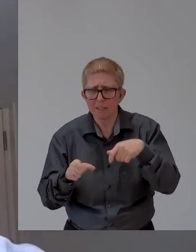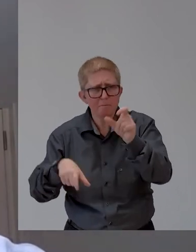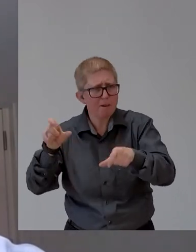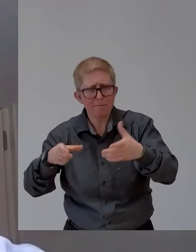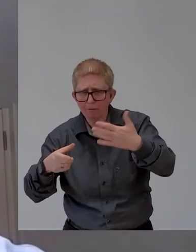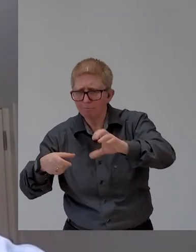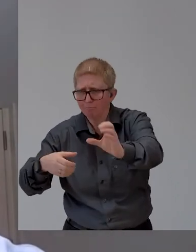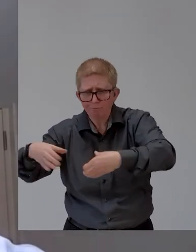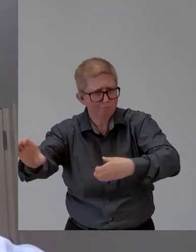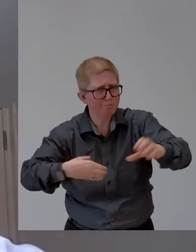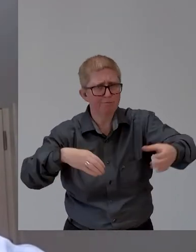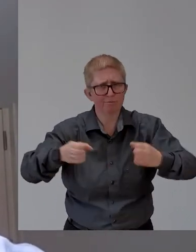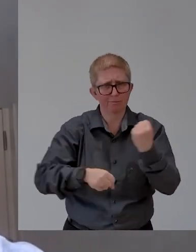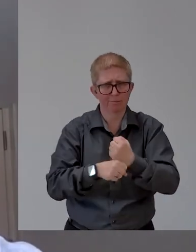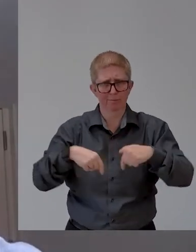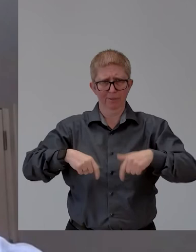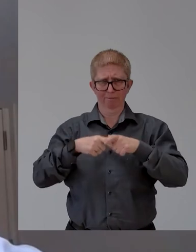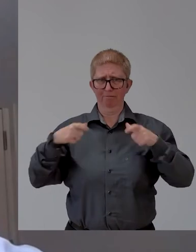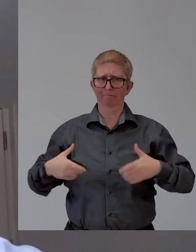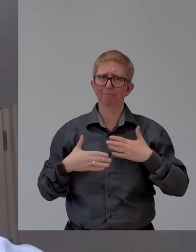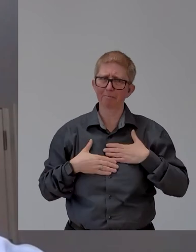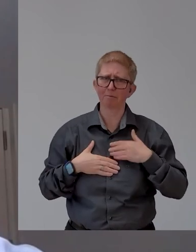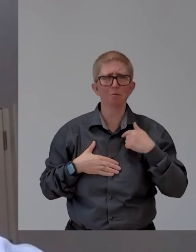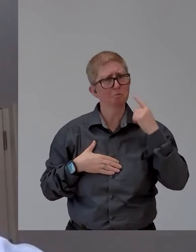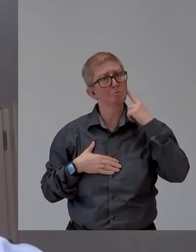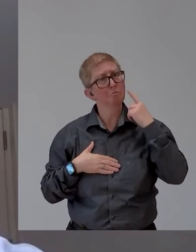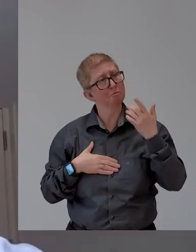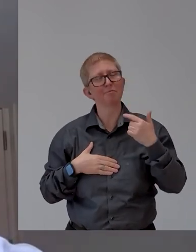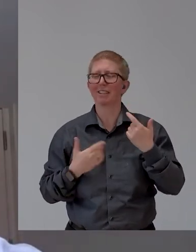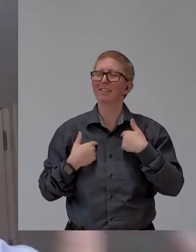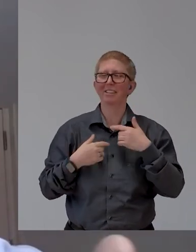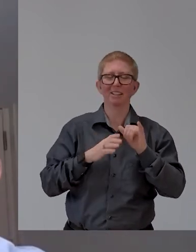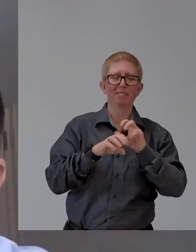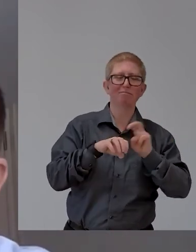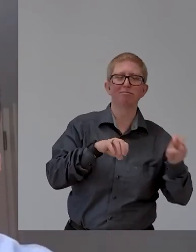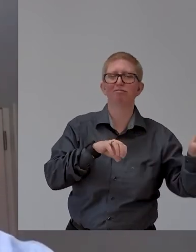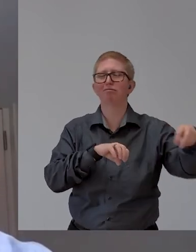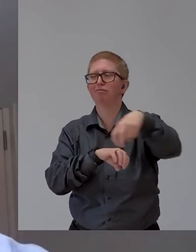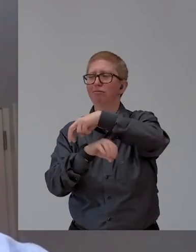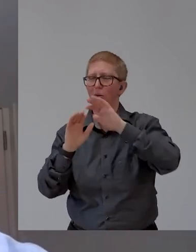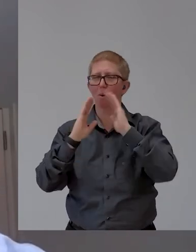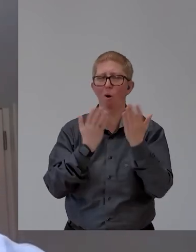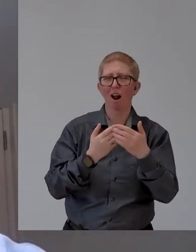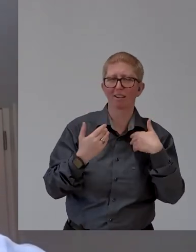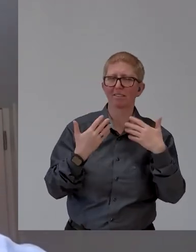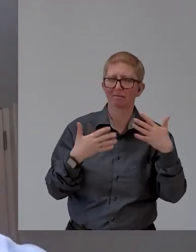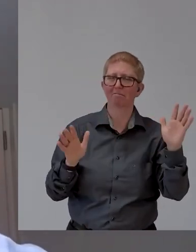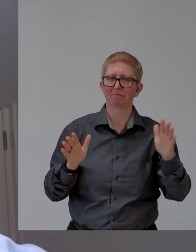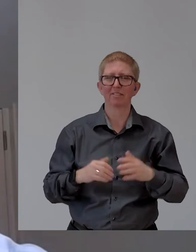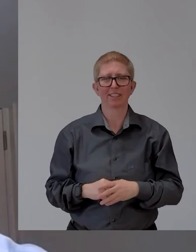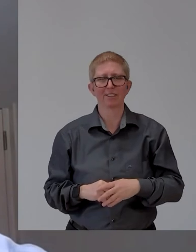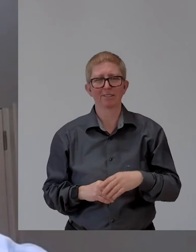quite a journey. And, um, again, I was fortunate to progress to be group CIO at Novartis